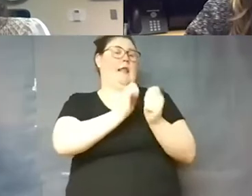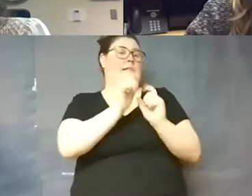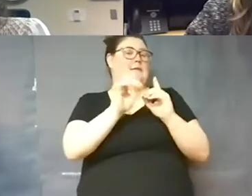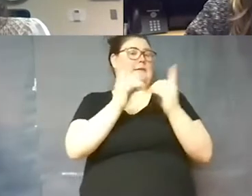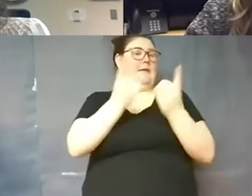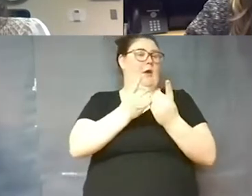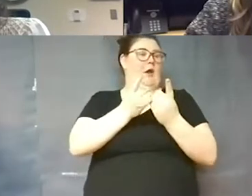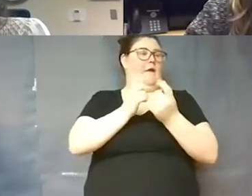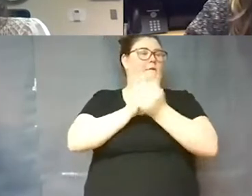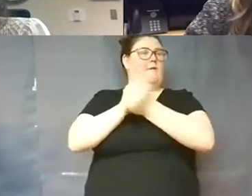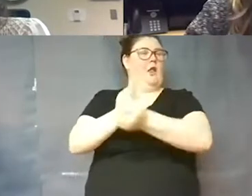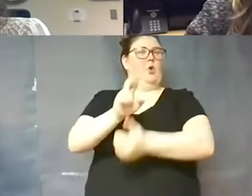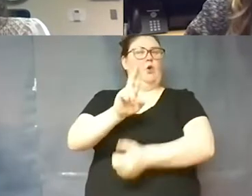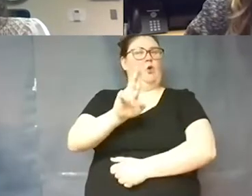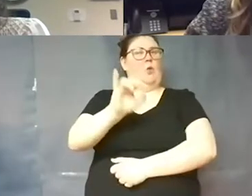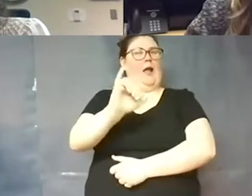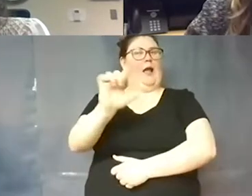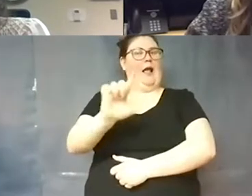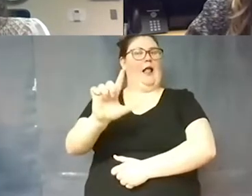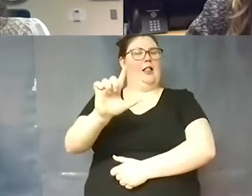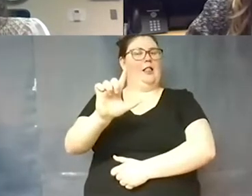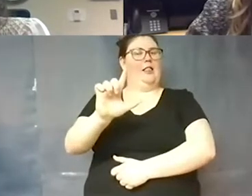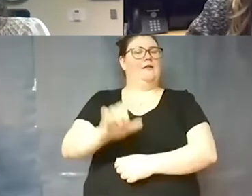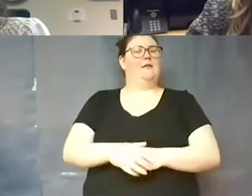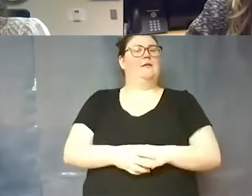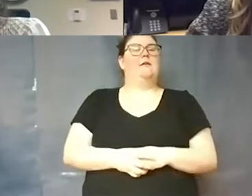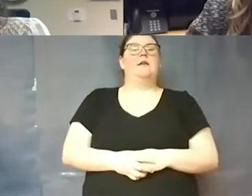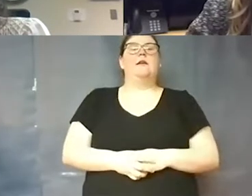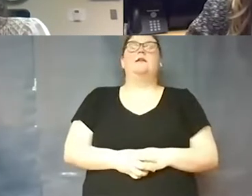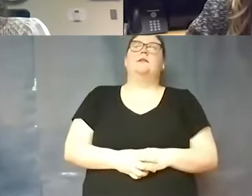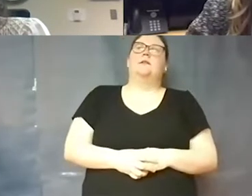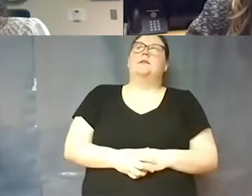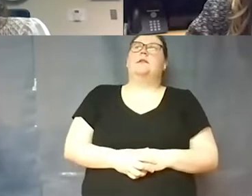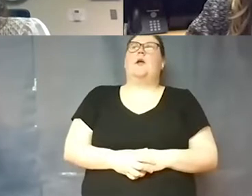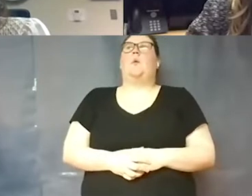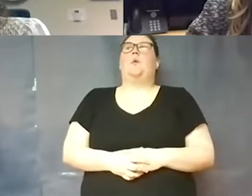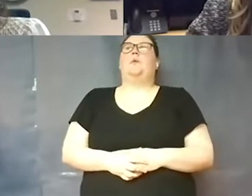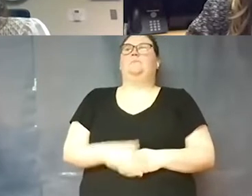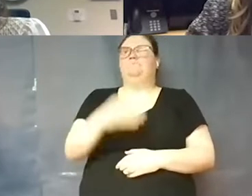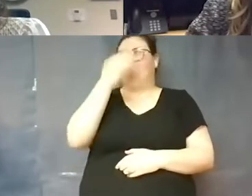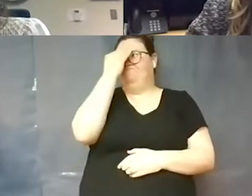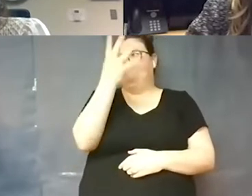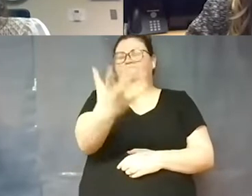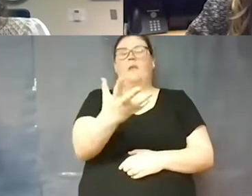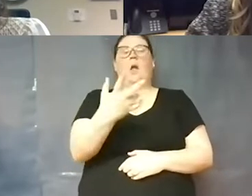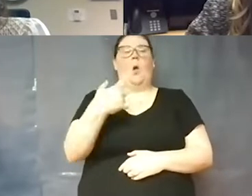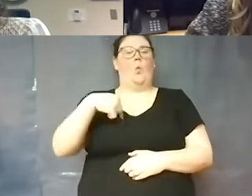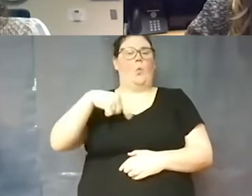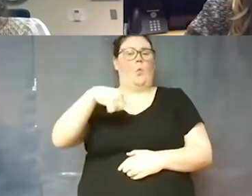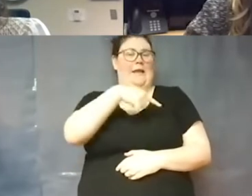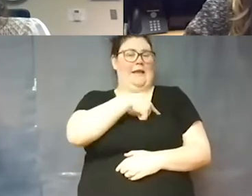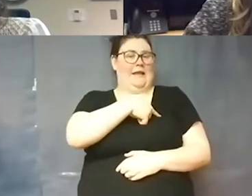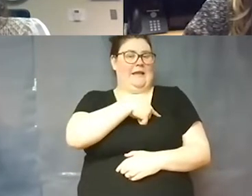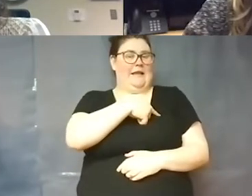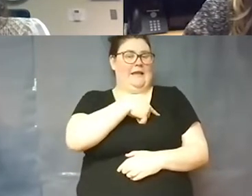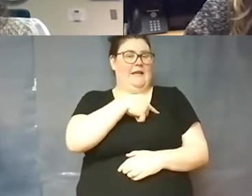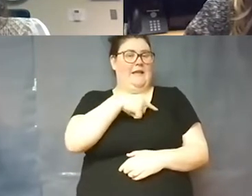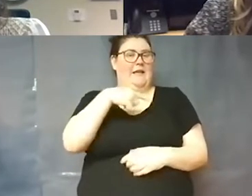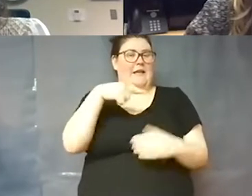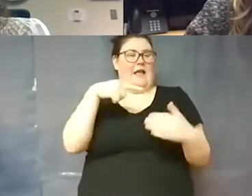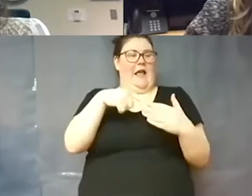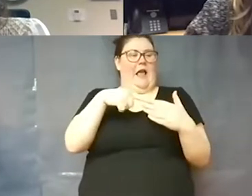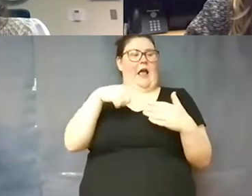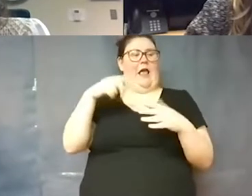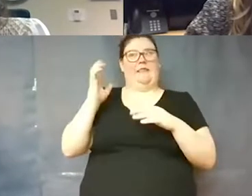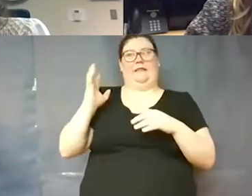uil and um so i'll tell you that we in the on the sidelines